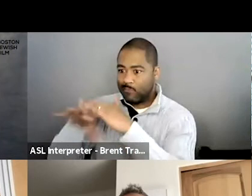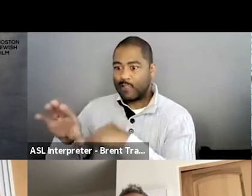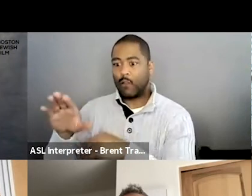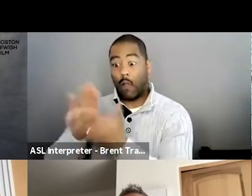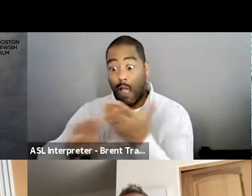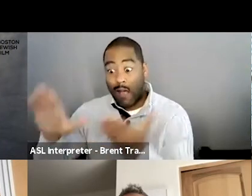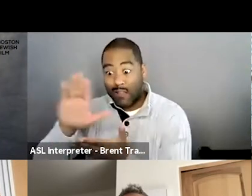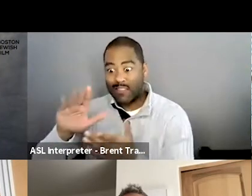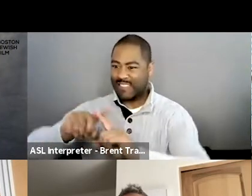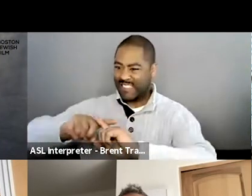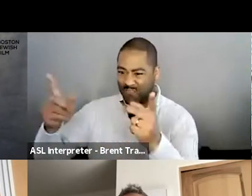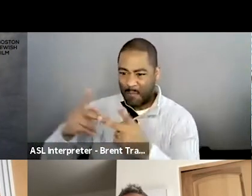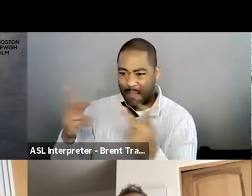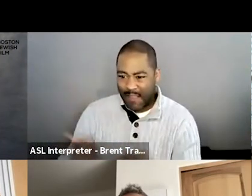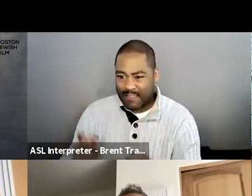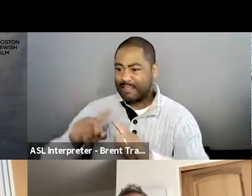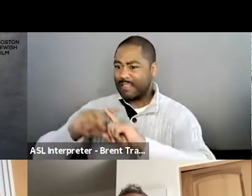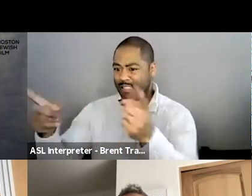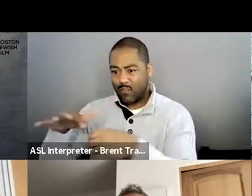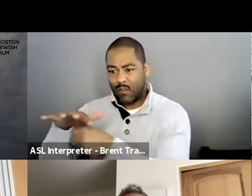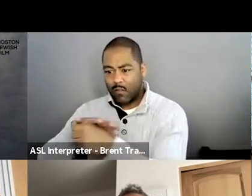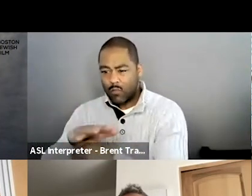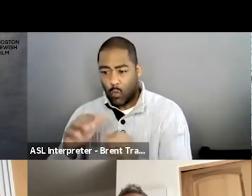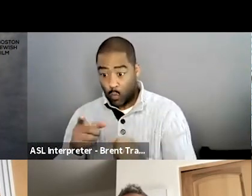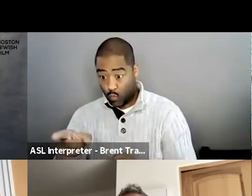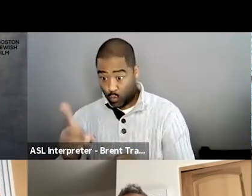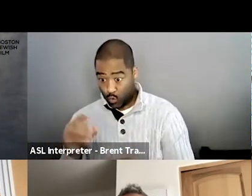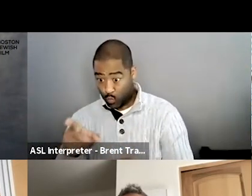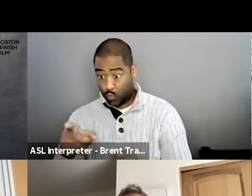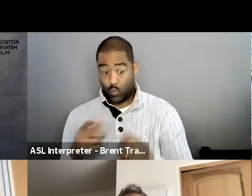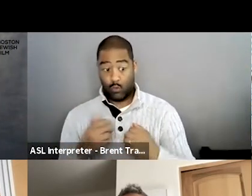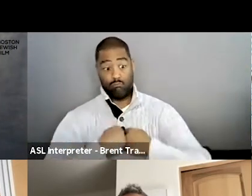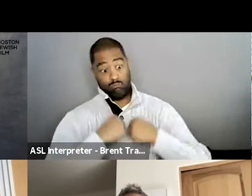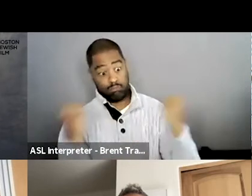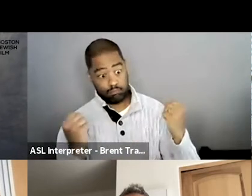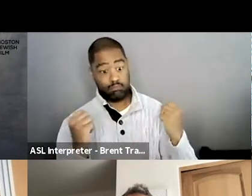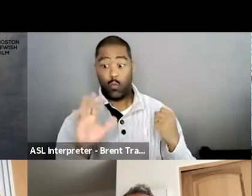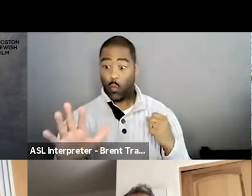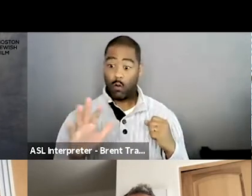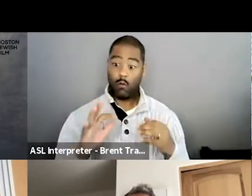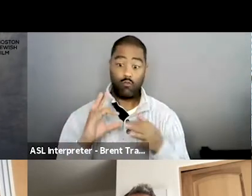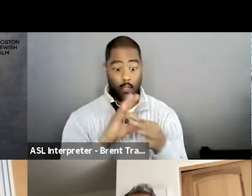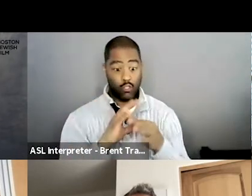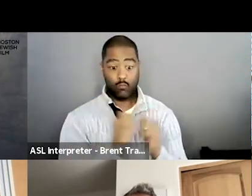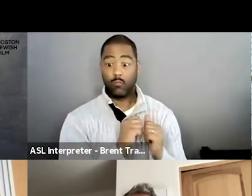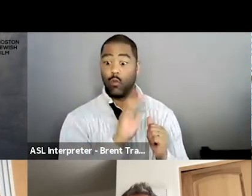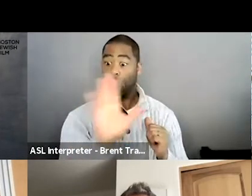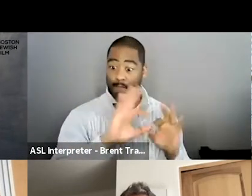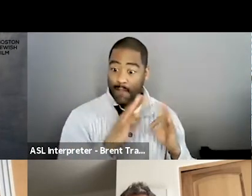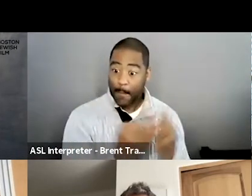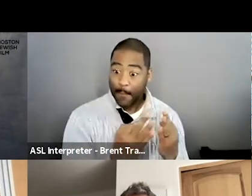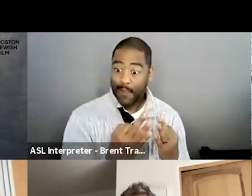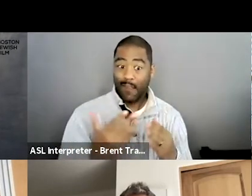the way that you relate with others and build relationships and, um, and so on? So actually, um,